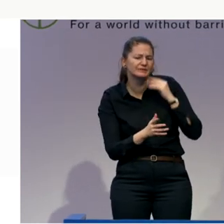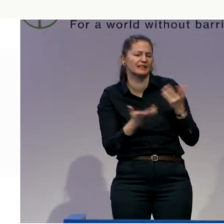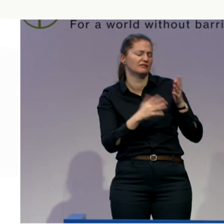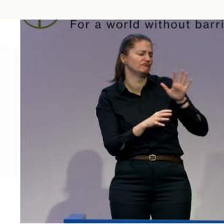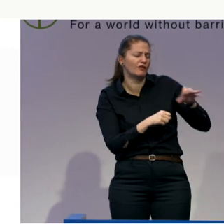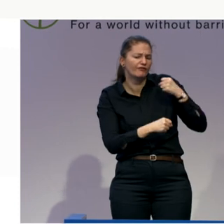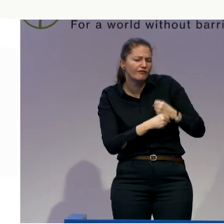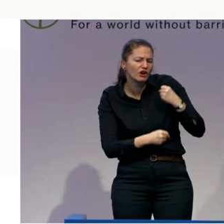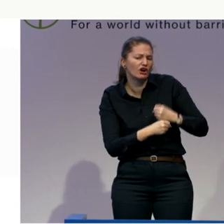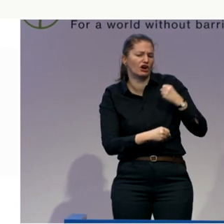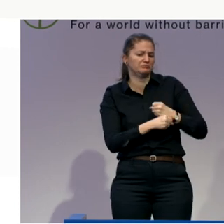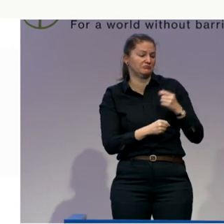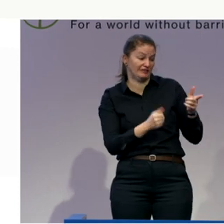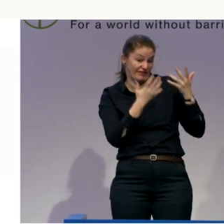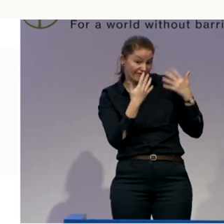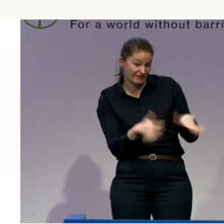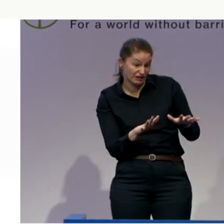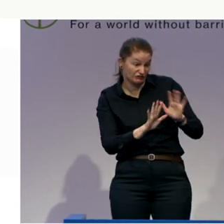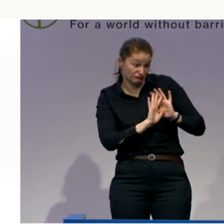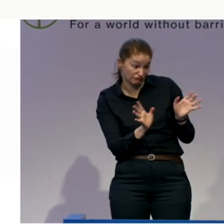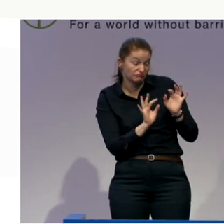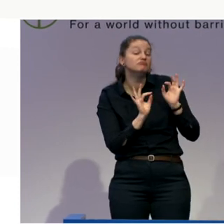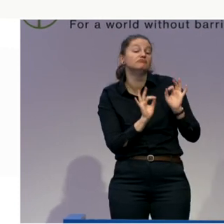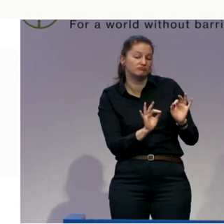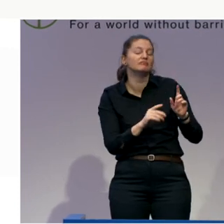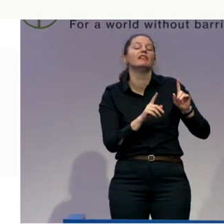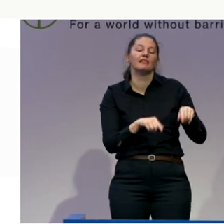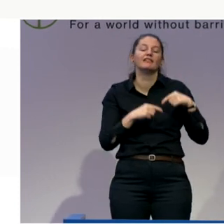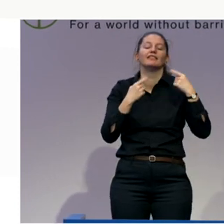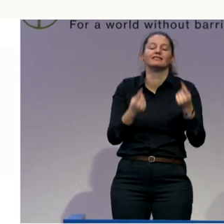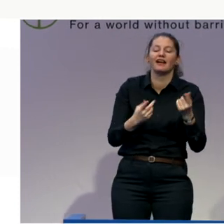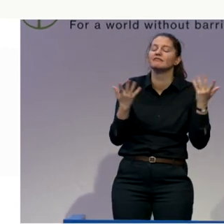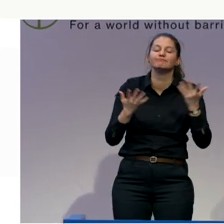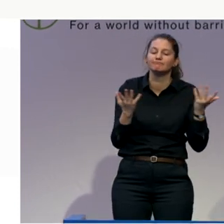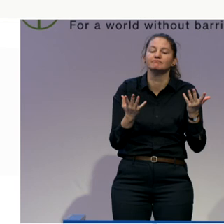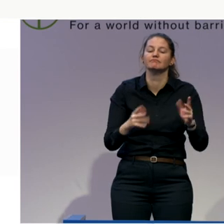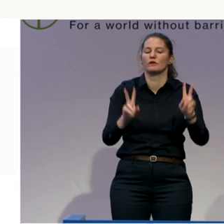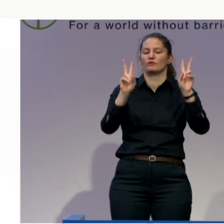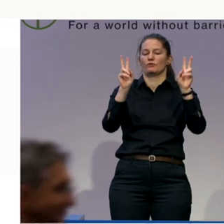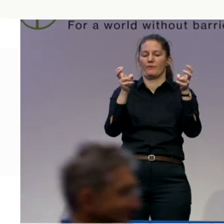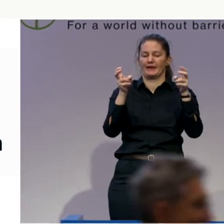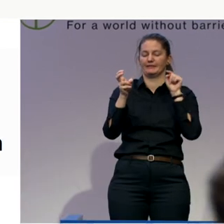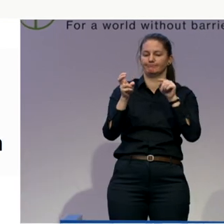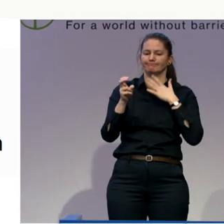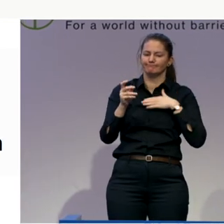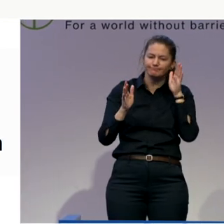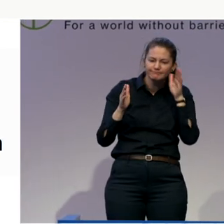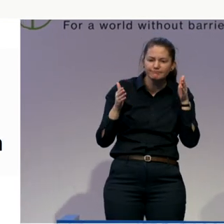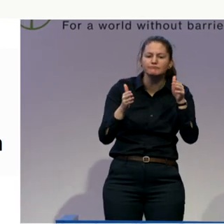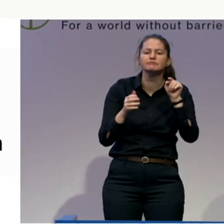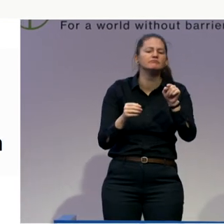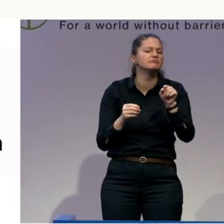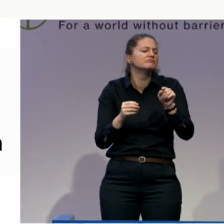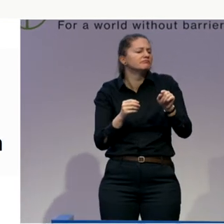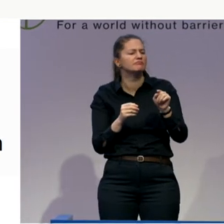then after that, I'm actually going to talk with them on about, with any luck, two or three issues, maybe more,